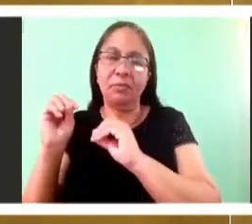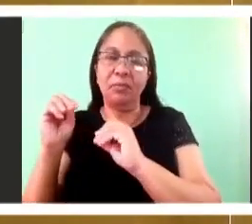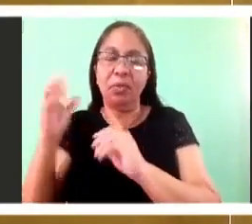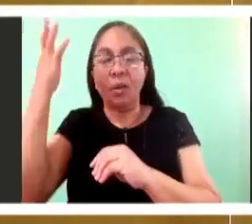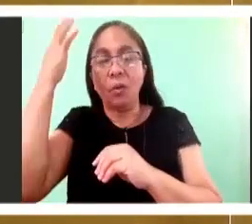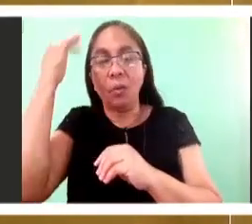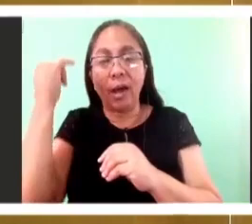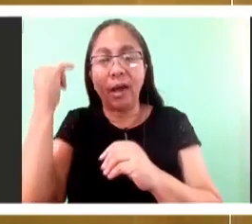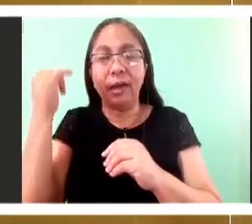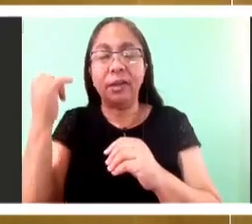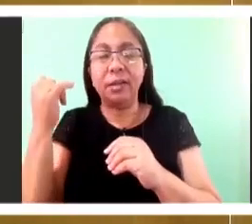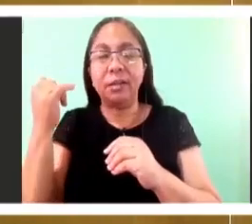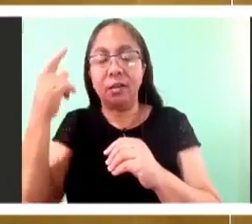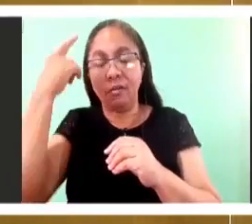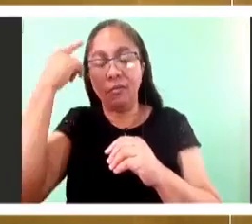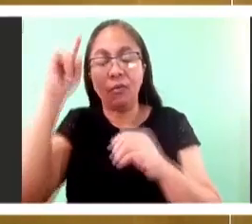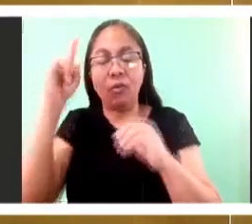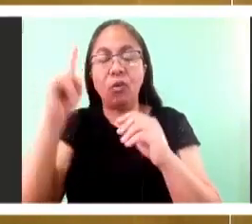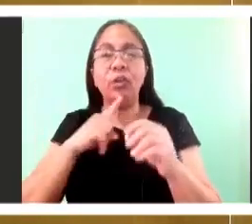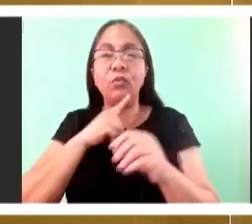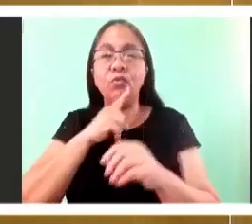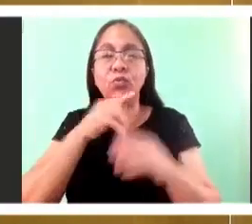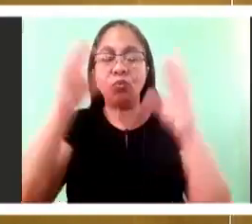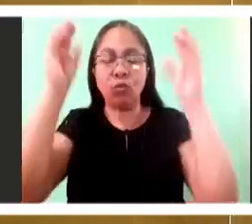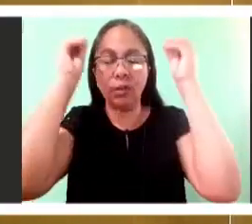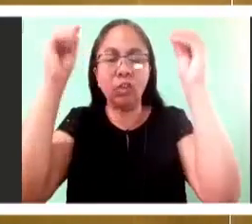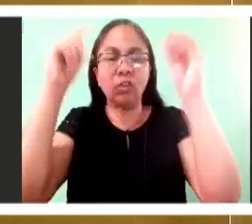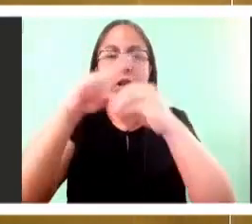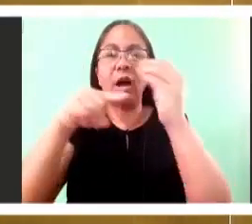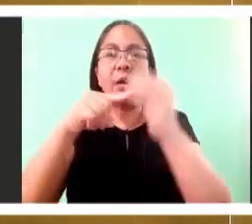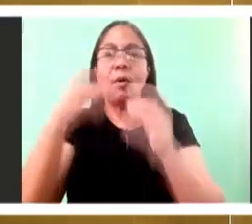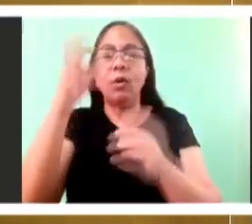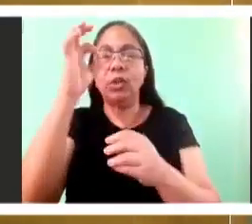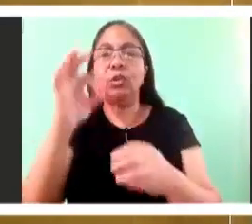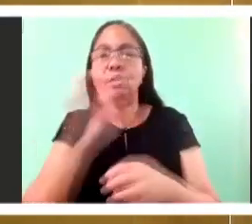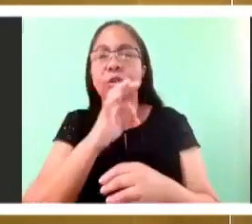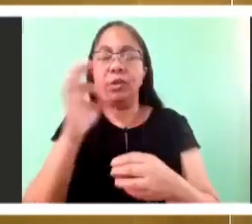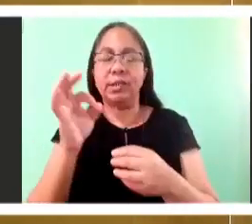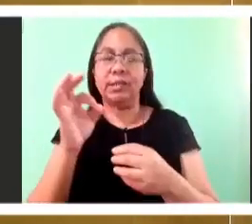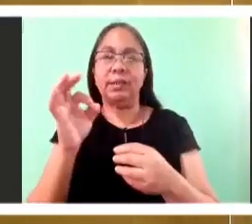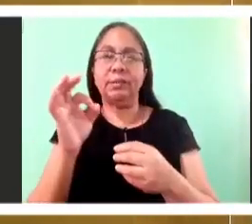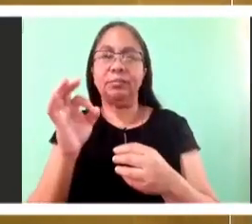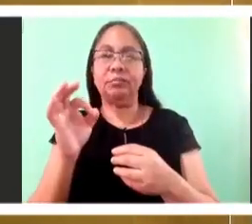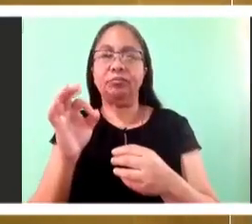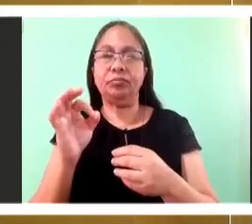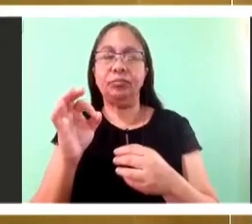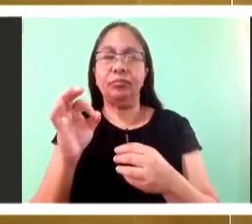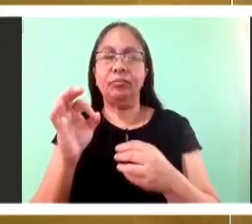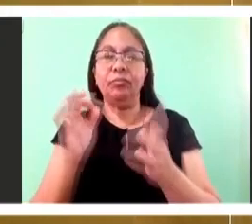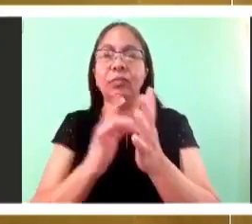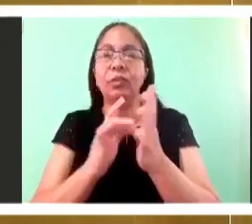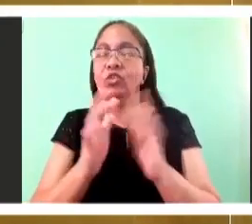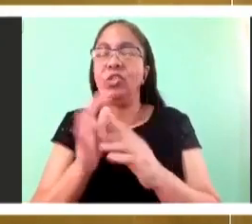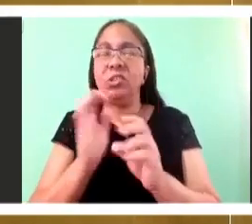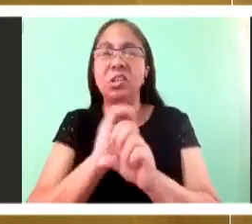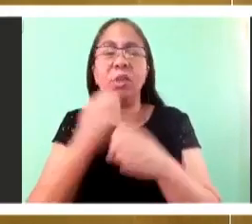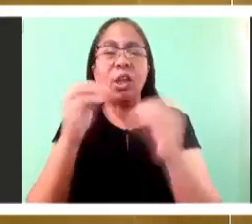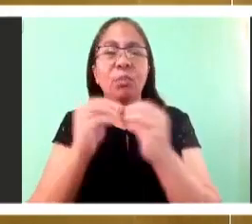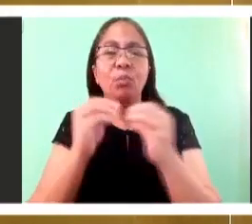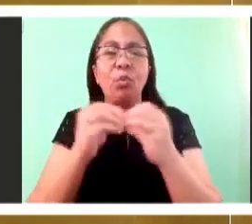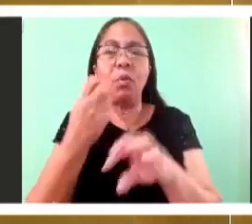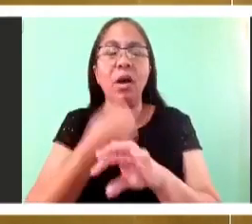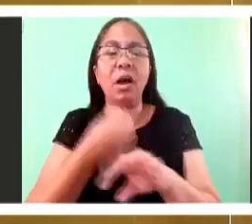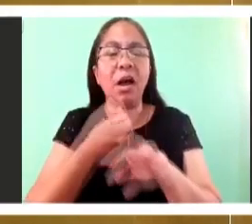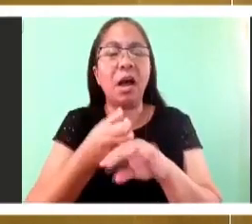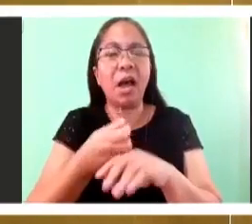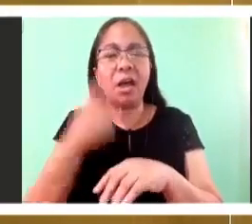to believe when we're dealing with the Eucharist and in a short while when the prayer of consecration